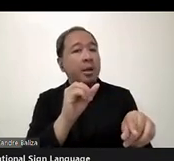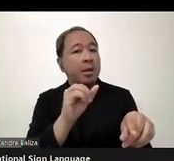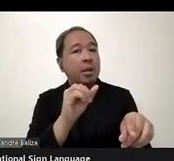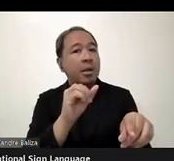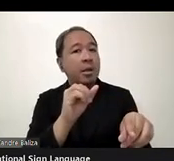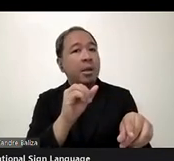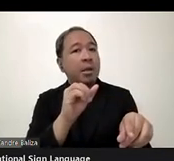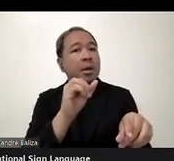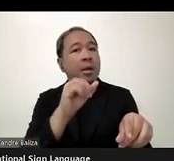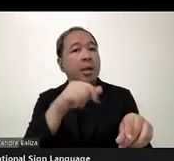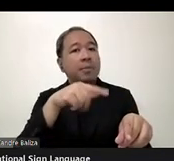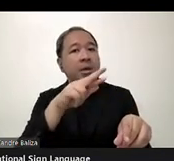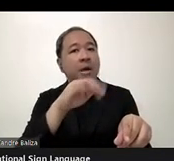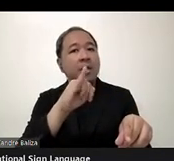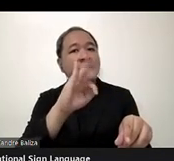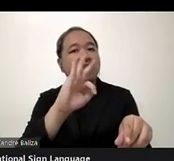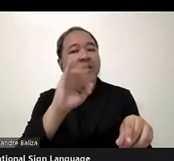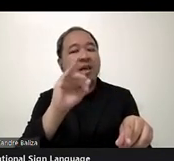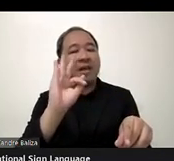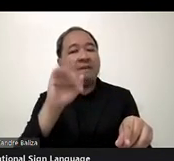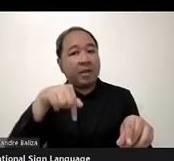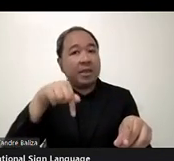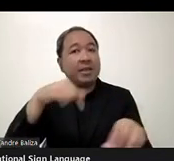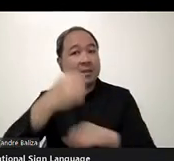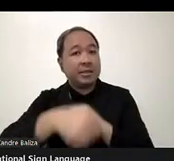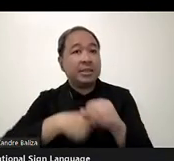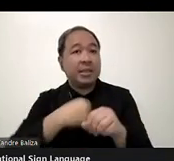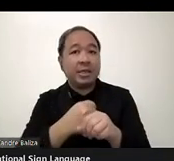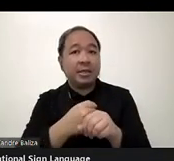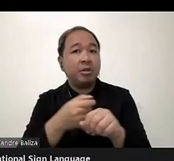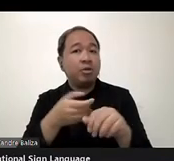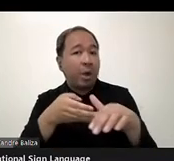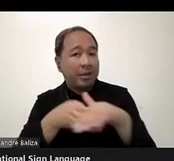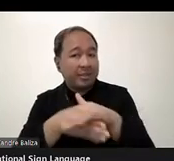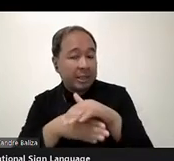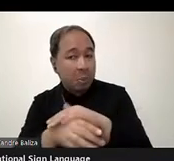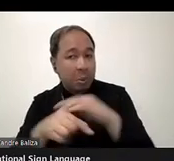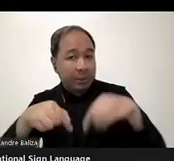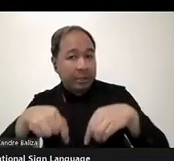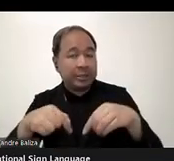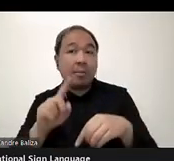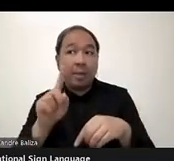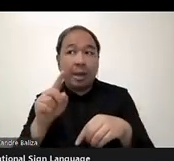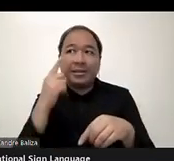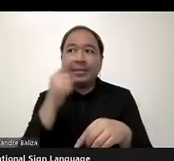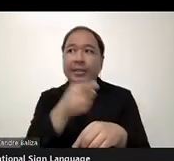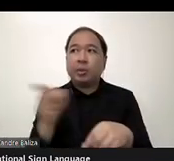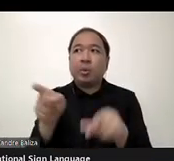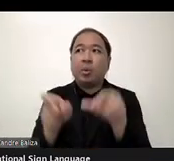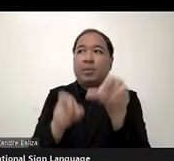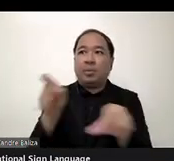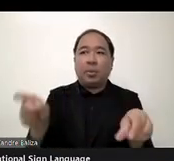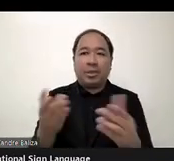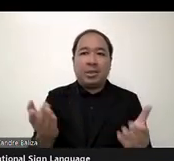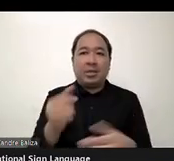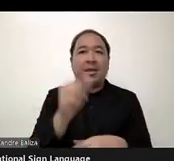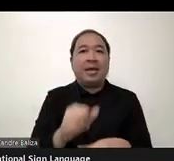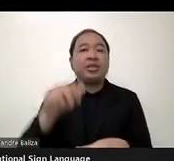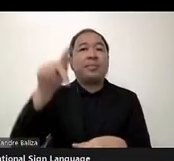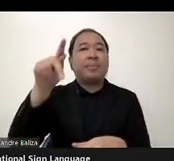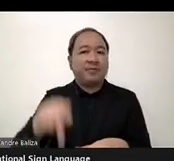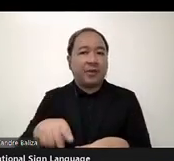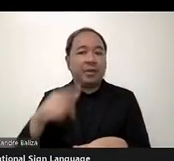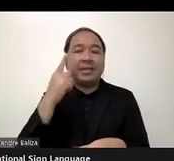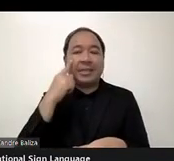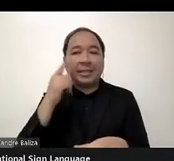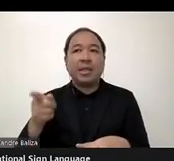most of our, uh, persons, our, our, our team was in the Asia Pacific region. That's why we could work with them.